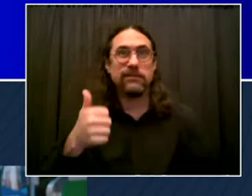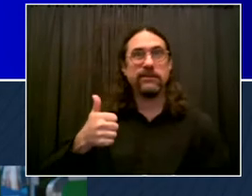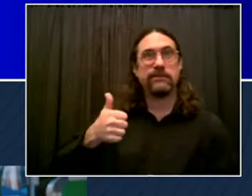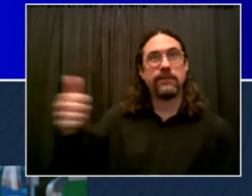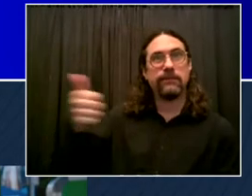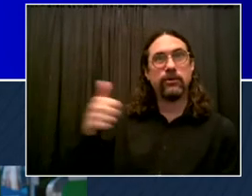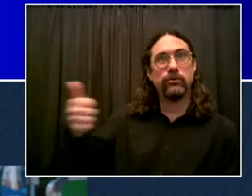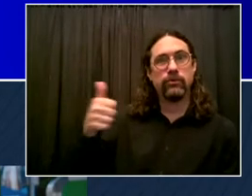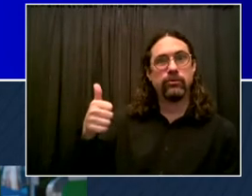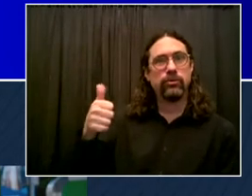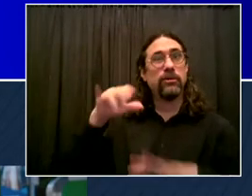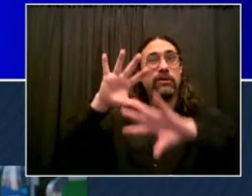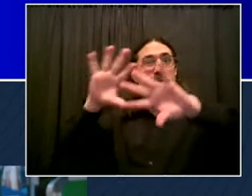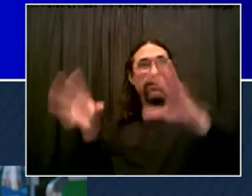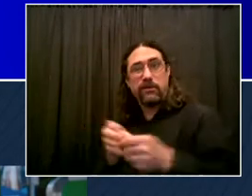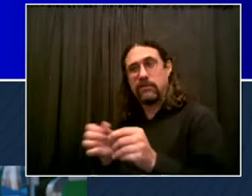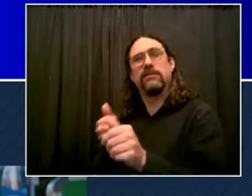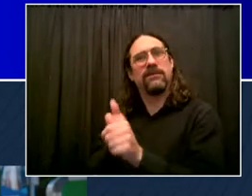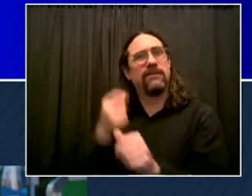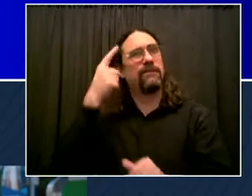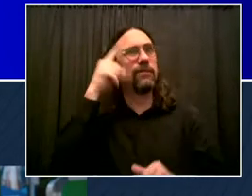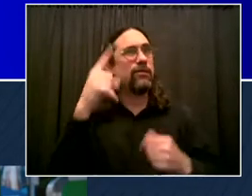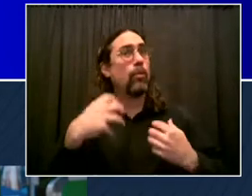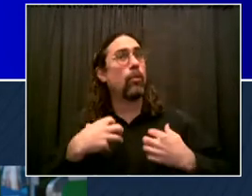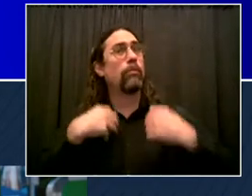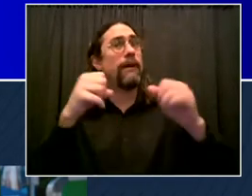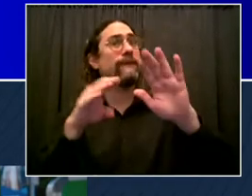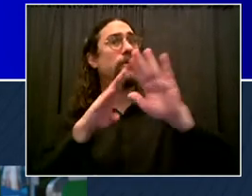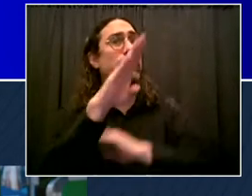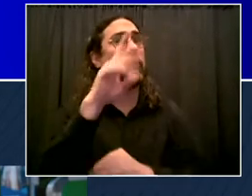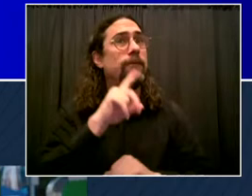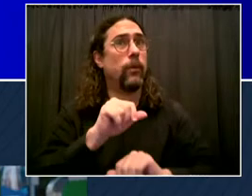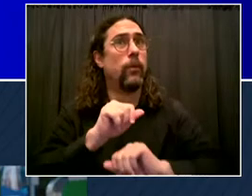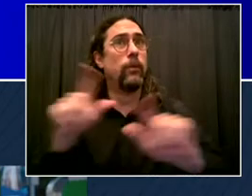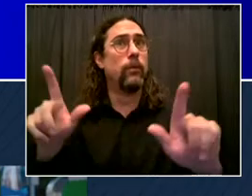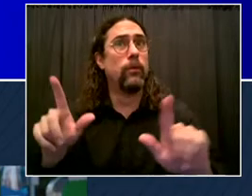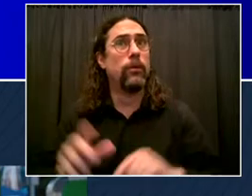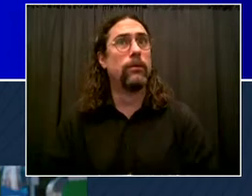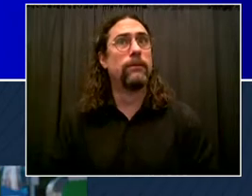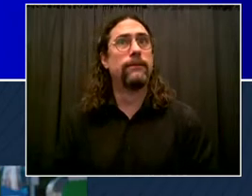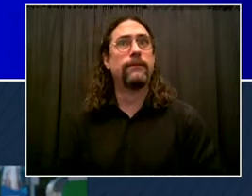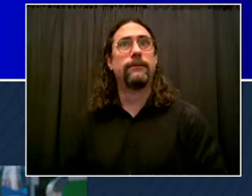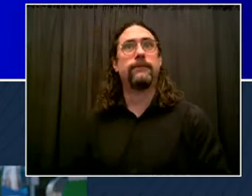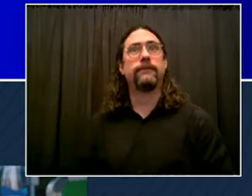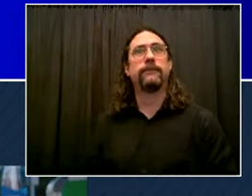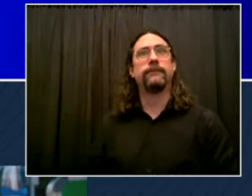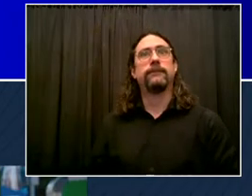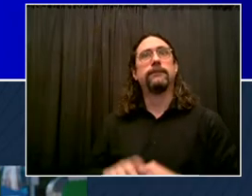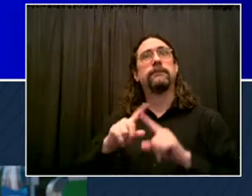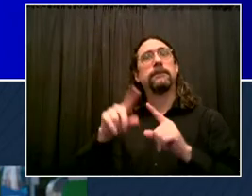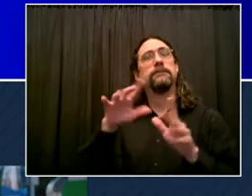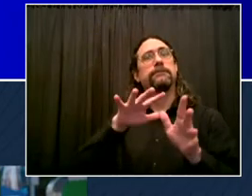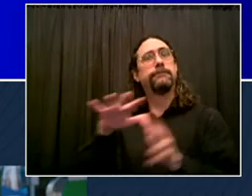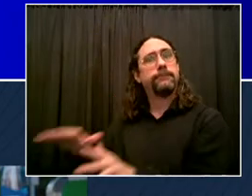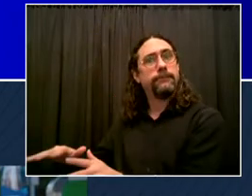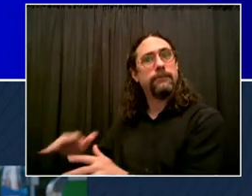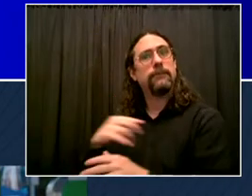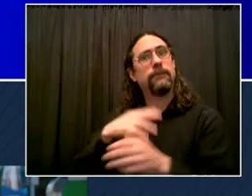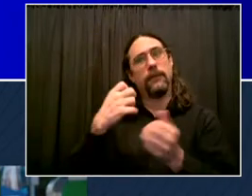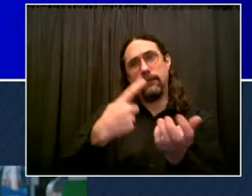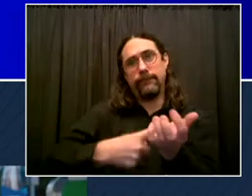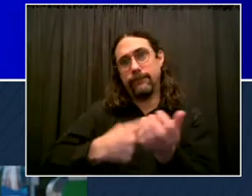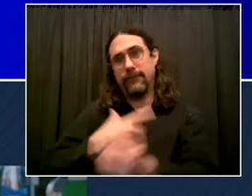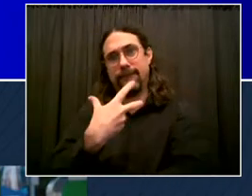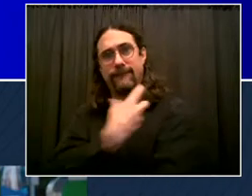day. Now first let's talk about vaccinations as we always do. Vaccination effort keeps coming on strong. As of